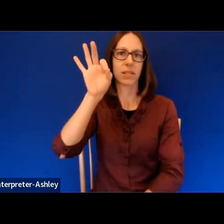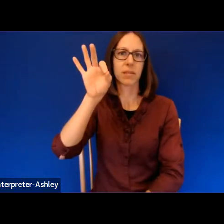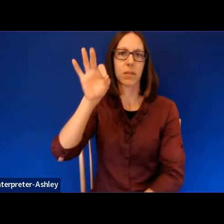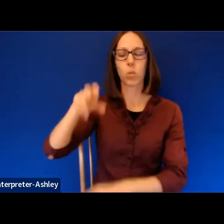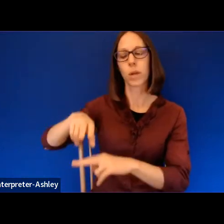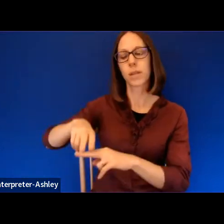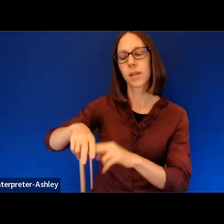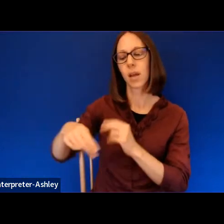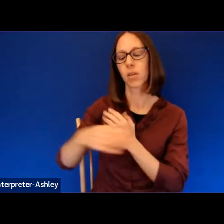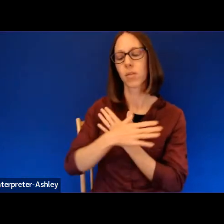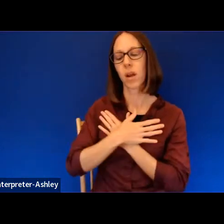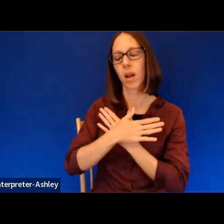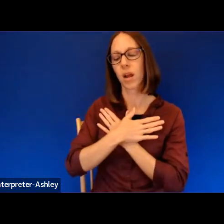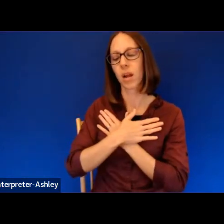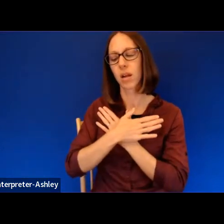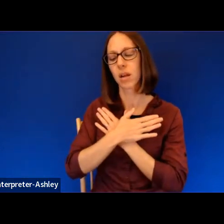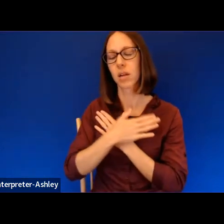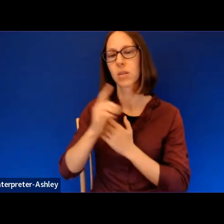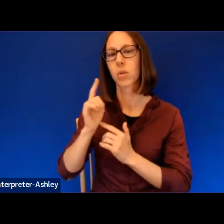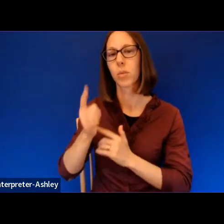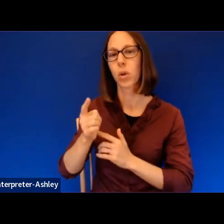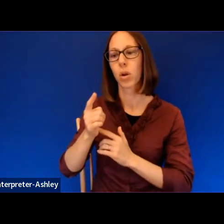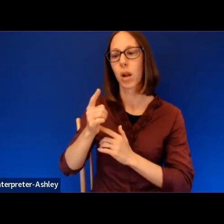then went on without.